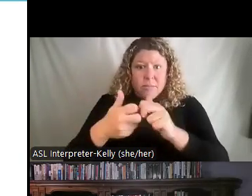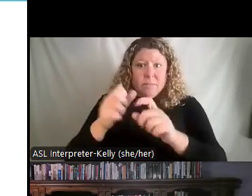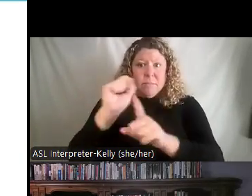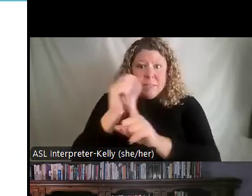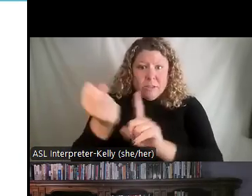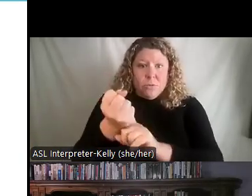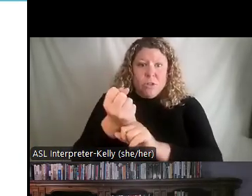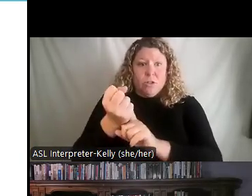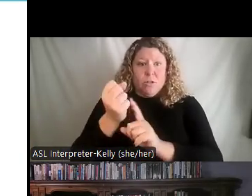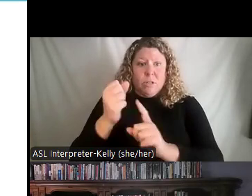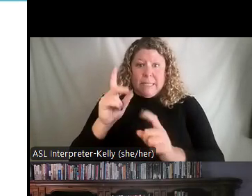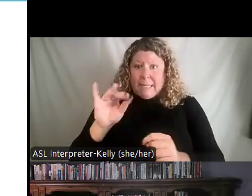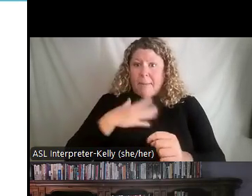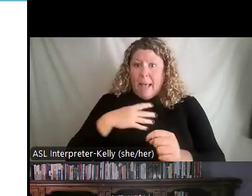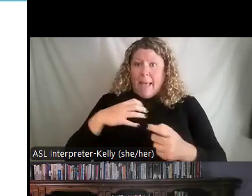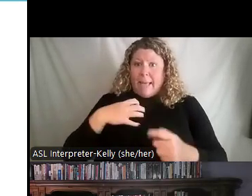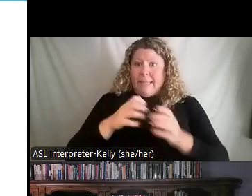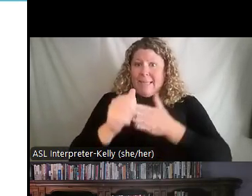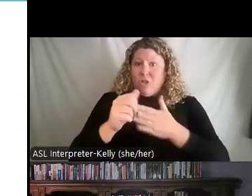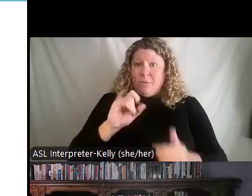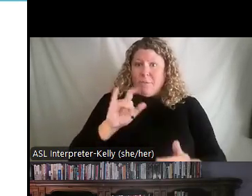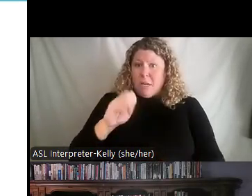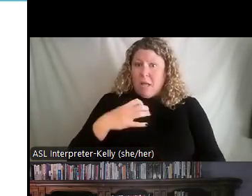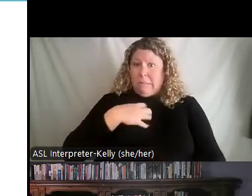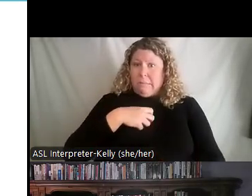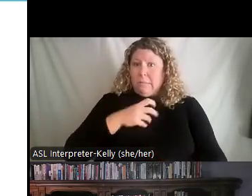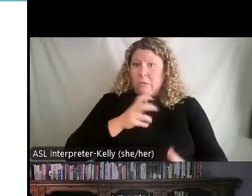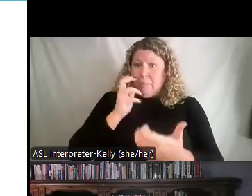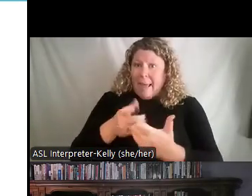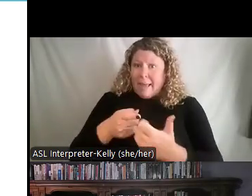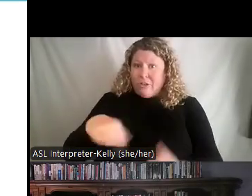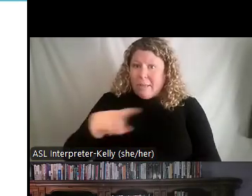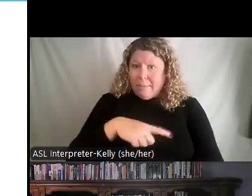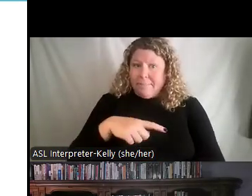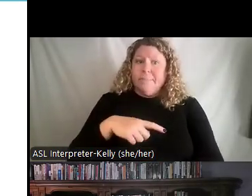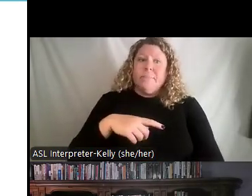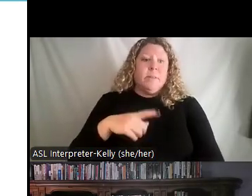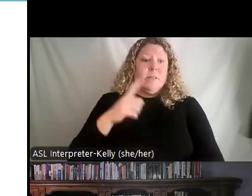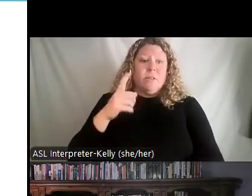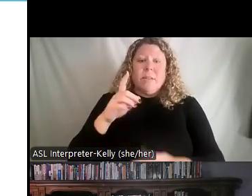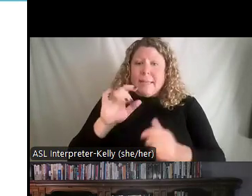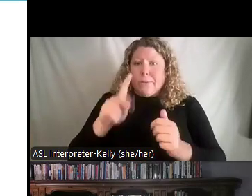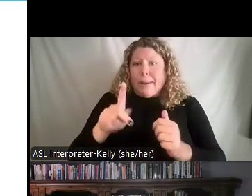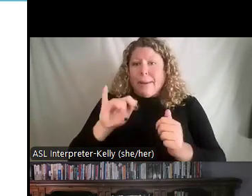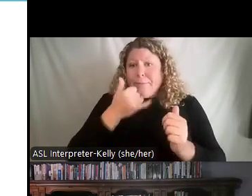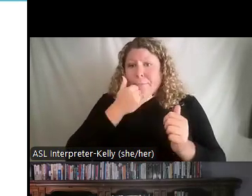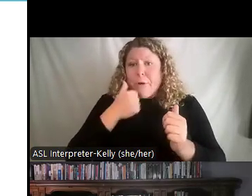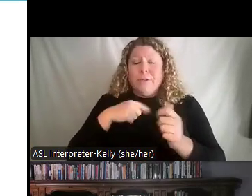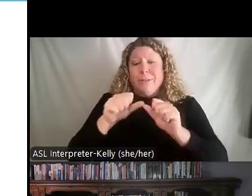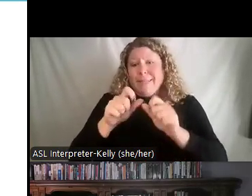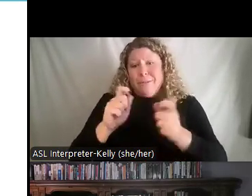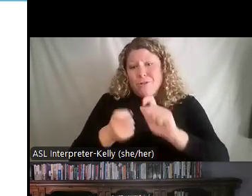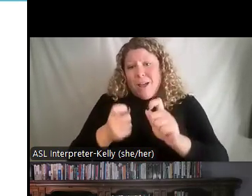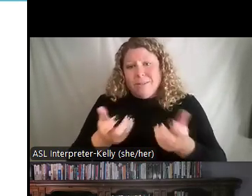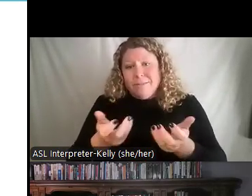leadership style that we were using? Sometimes we don't get it right and that's okay as long as we're continuing to adjust. Finally, we have, you know, we're evaluating